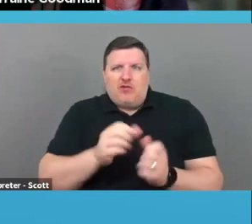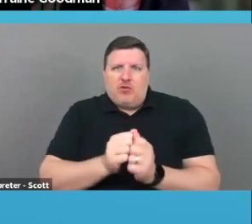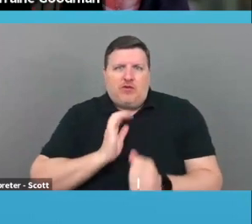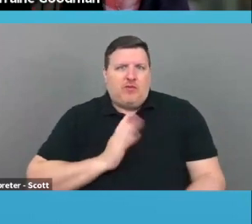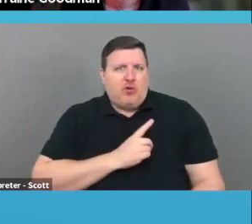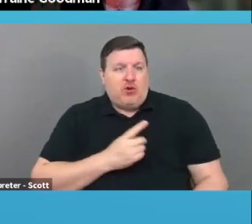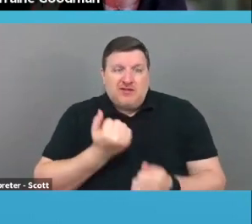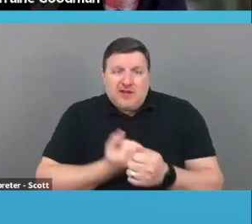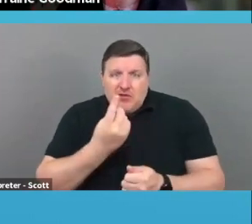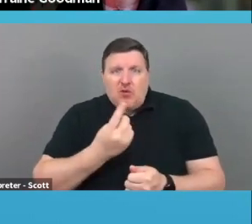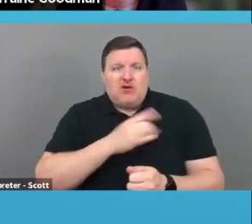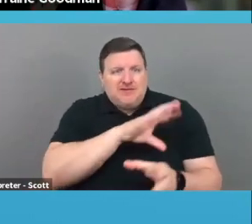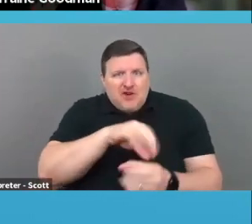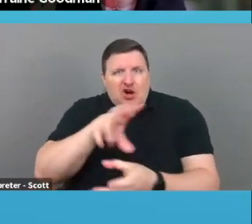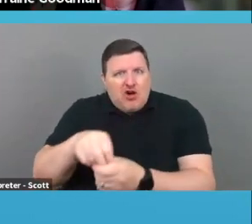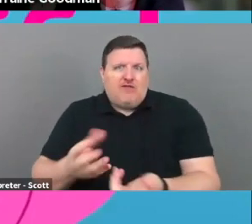everybody have buy-in?